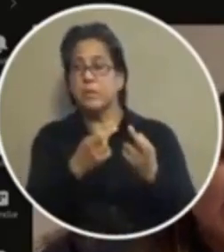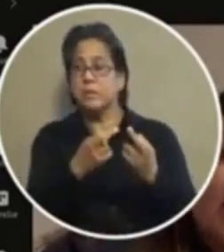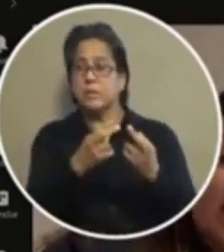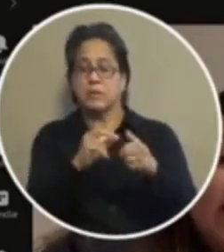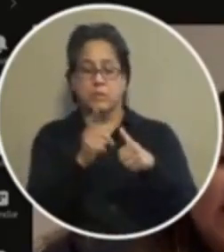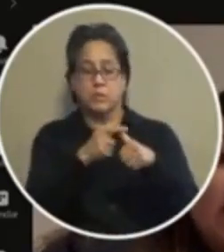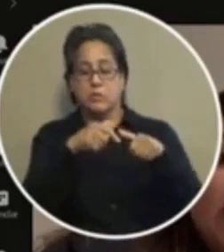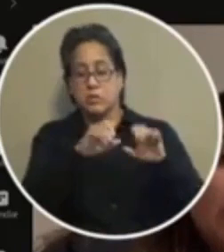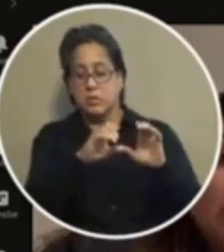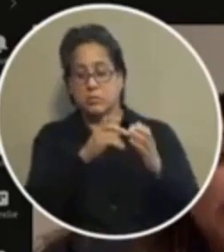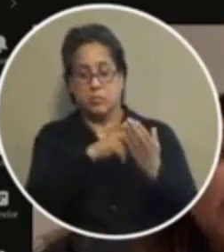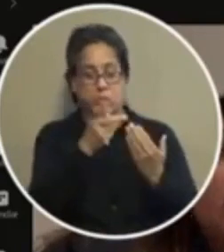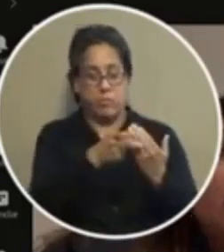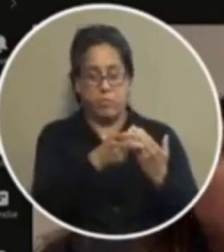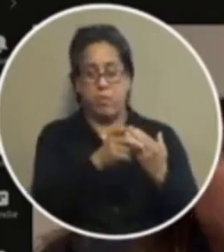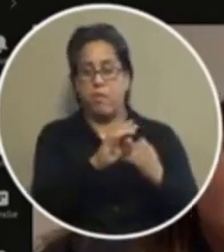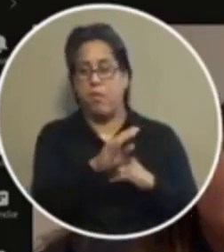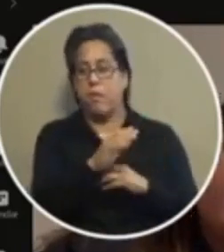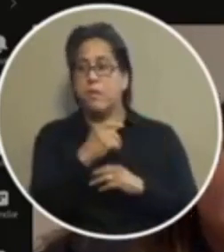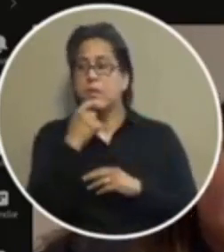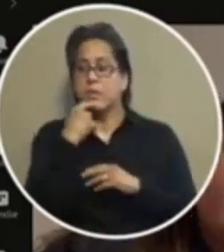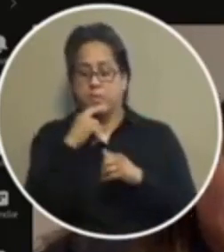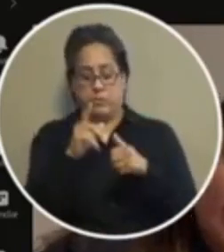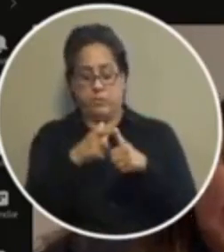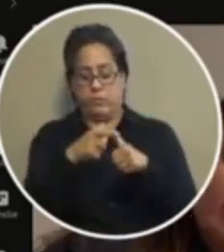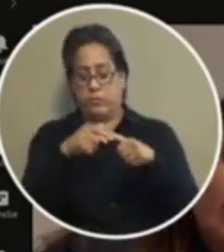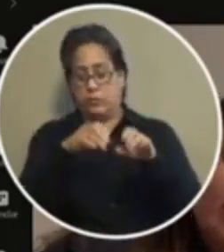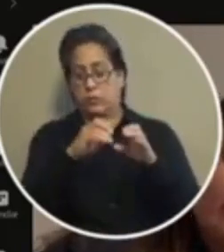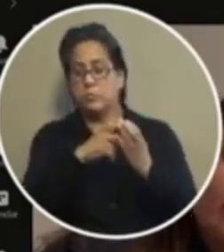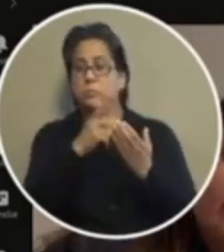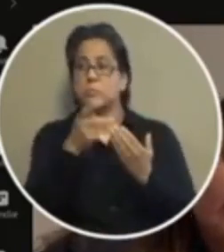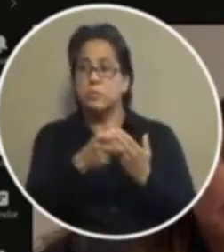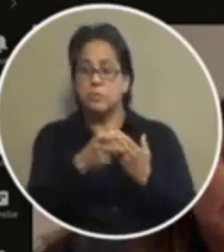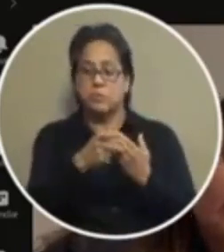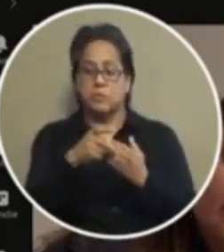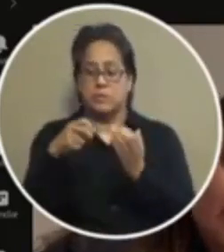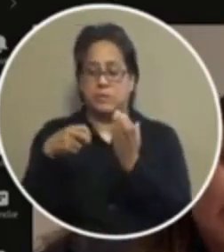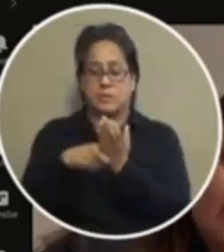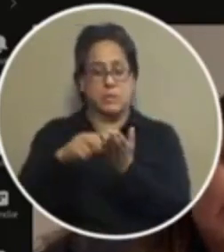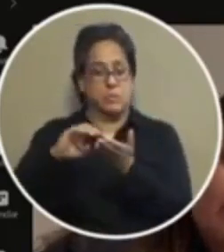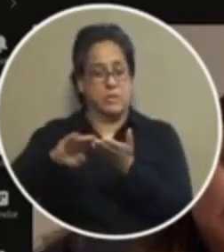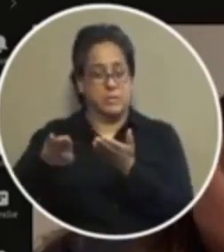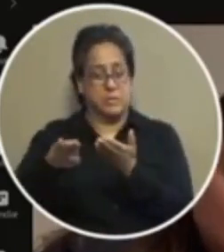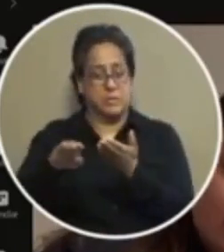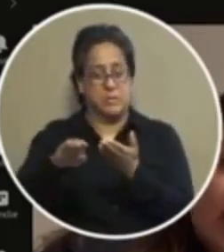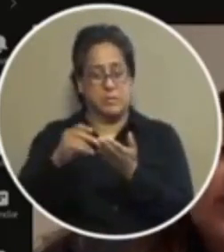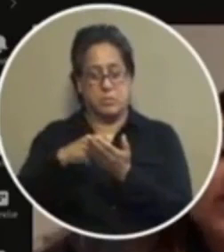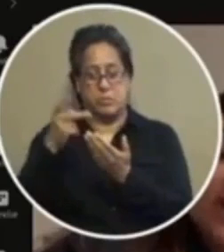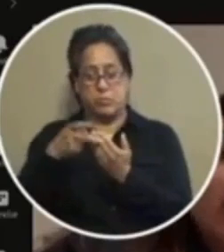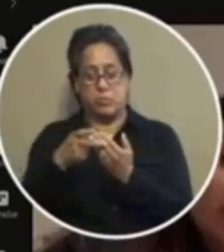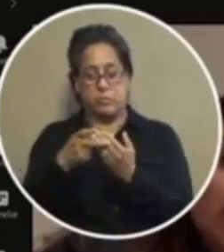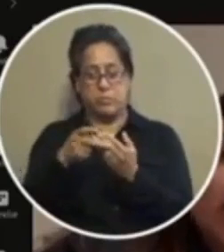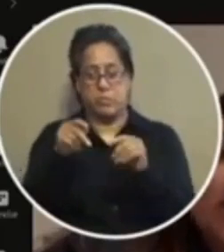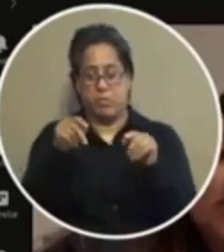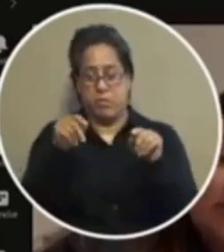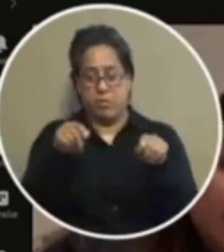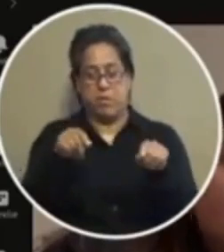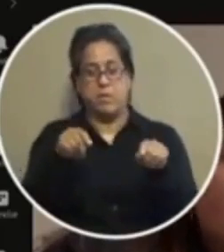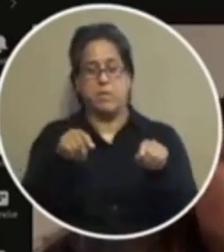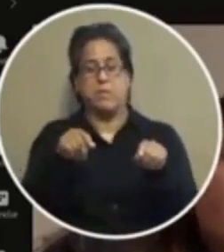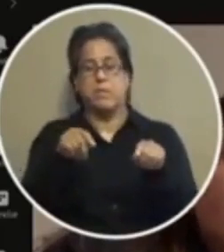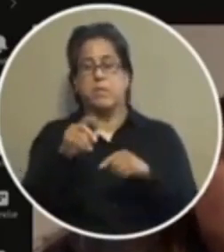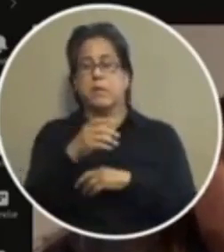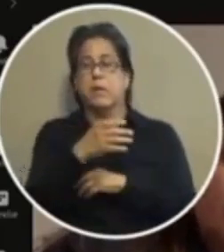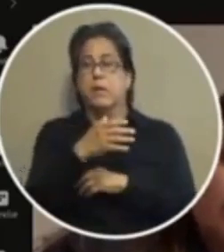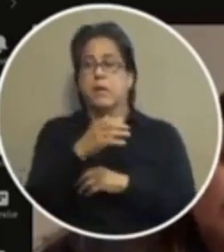first chance program and and i will say that the first chance program and the site and release program the way i understand from the judge